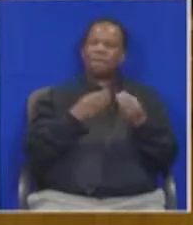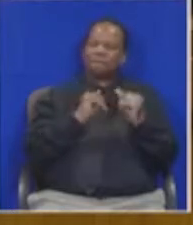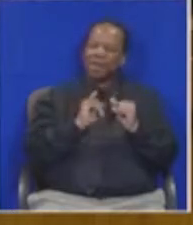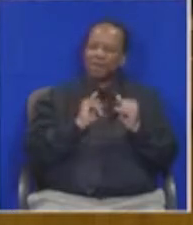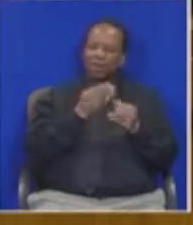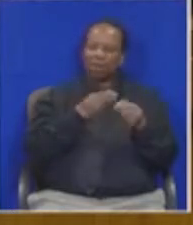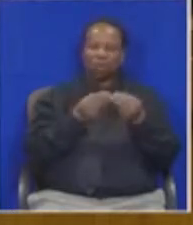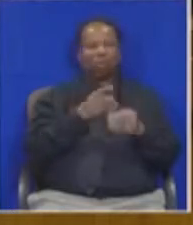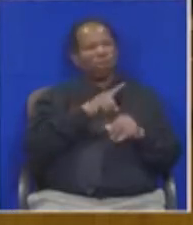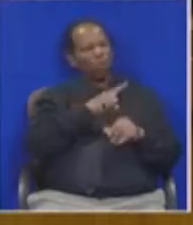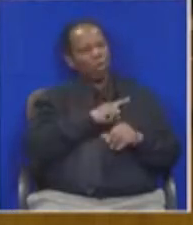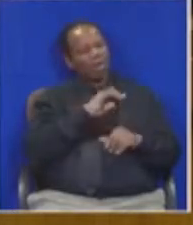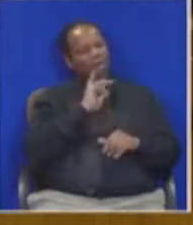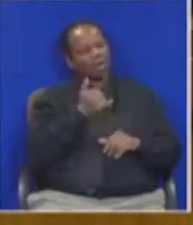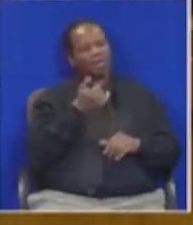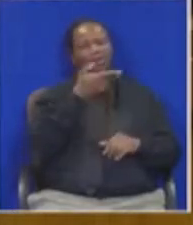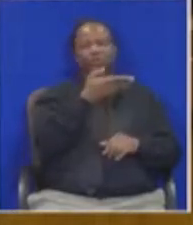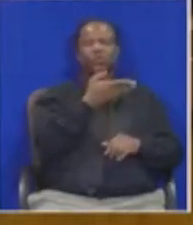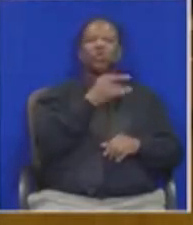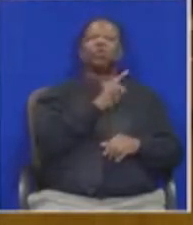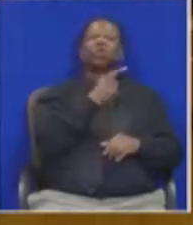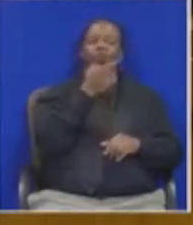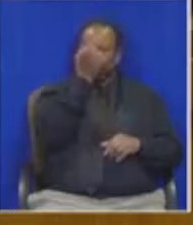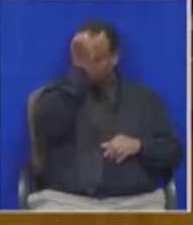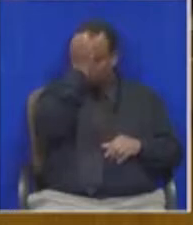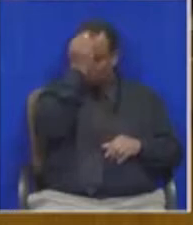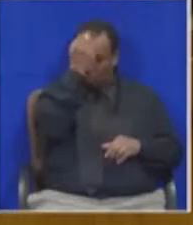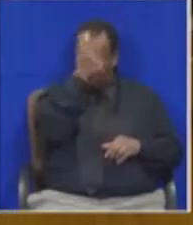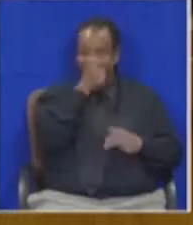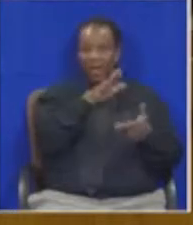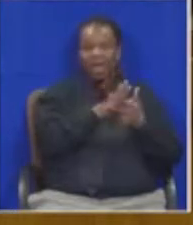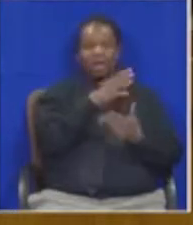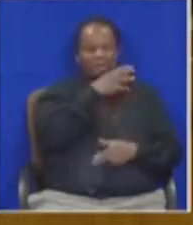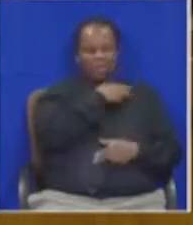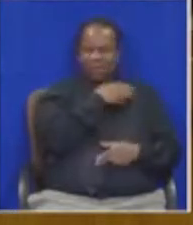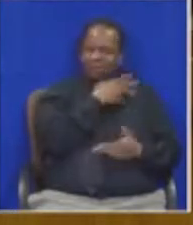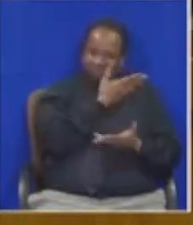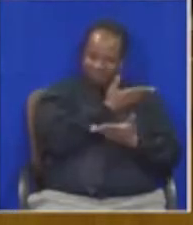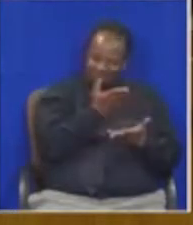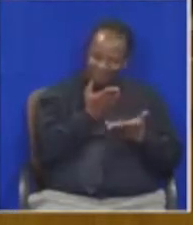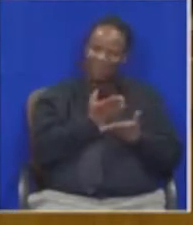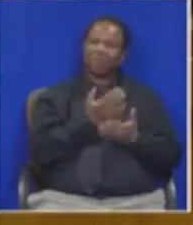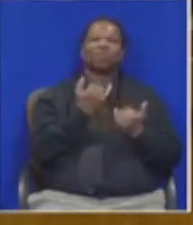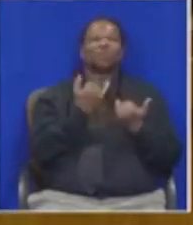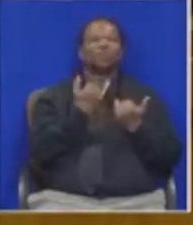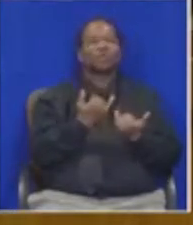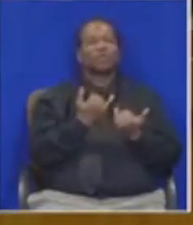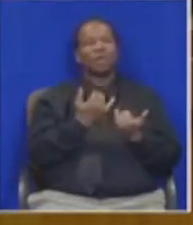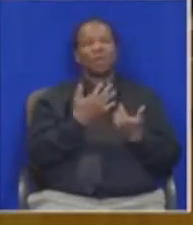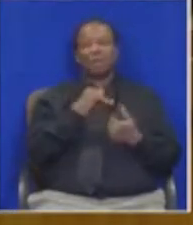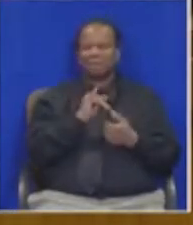decision-making by President Zuma and certain members of his Cabinet, which have resulted in policy and regulatory